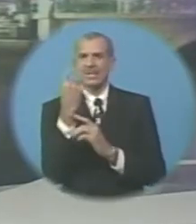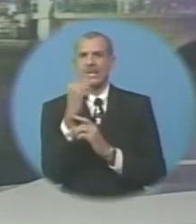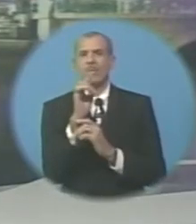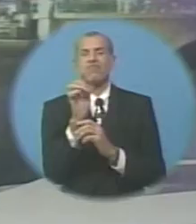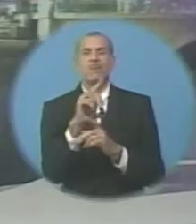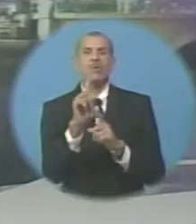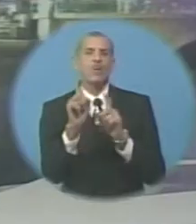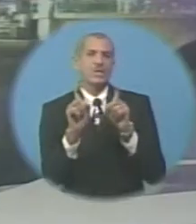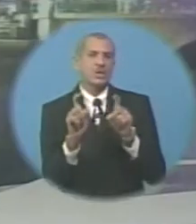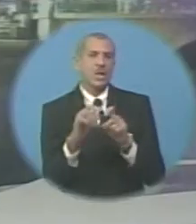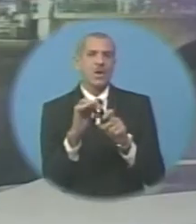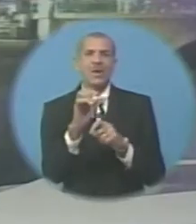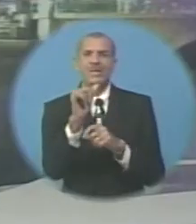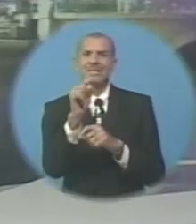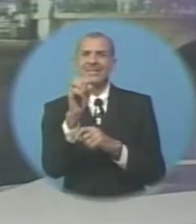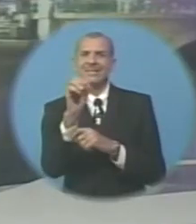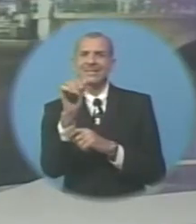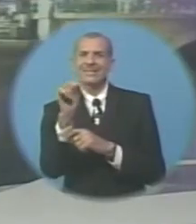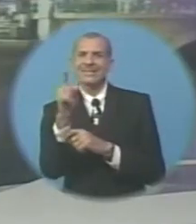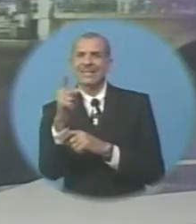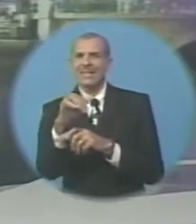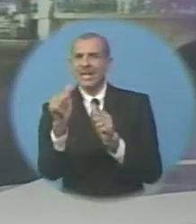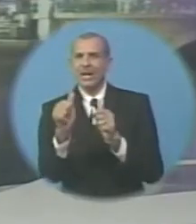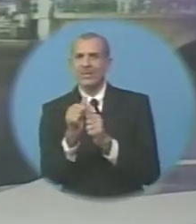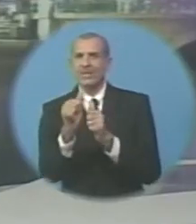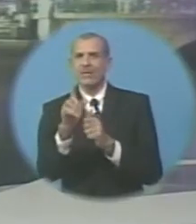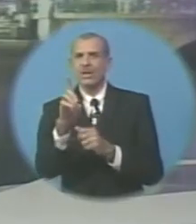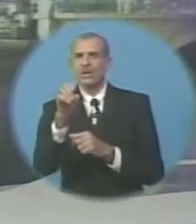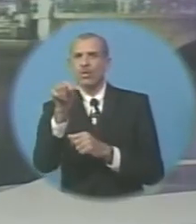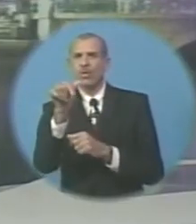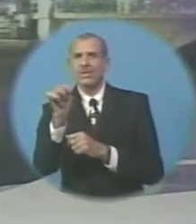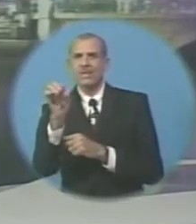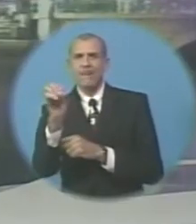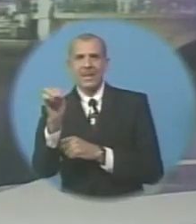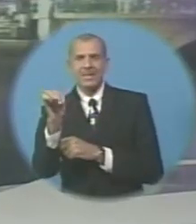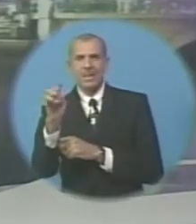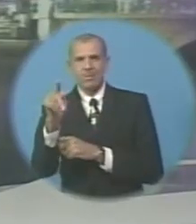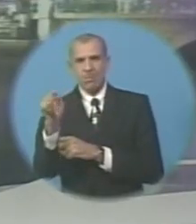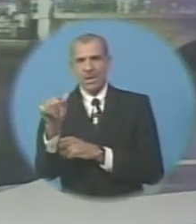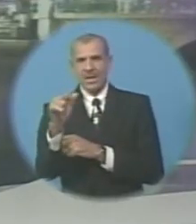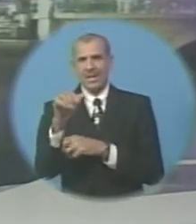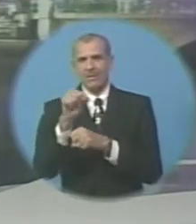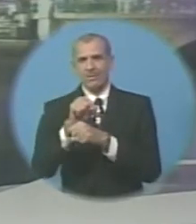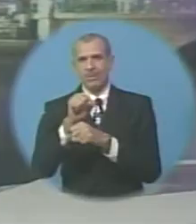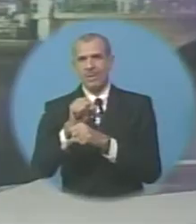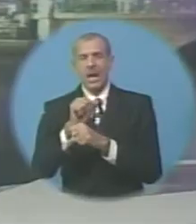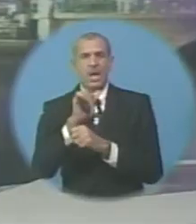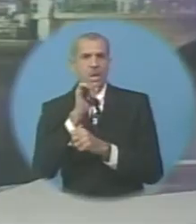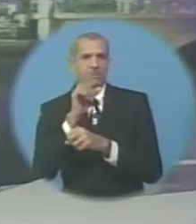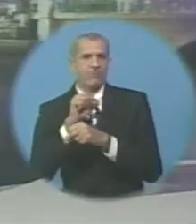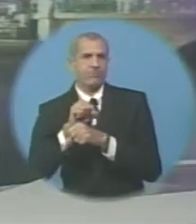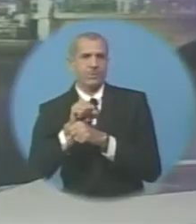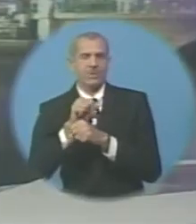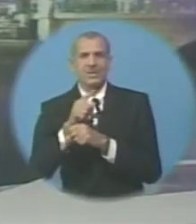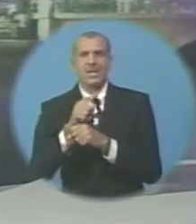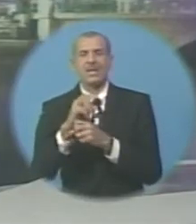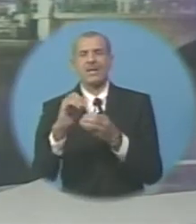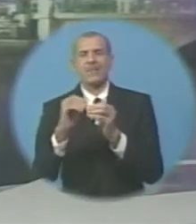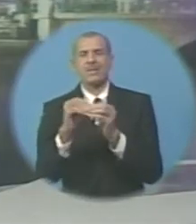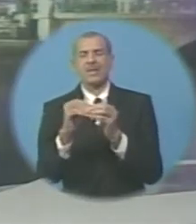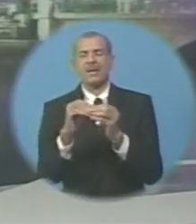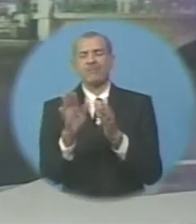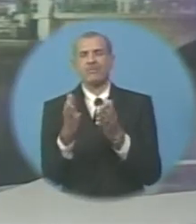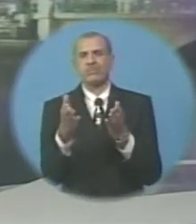questioning how statistics related to areas like the gross domestic product and the employment or unemployment figures are put together.